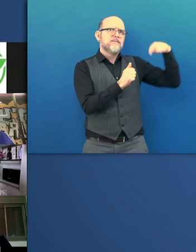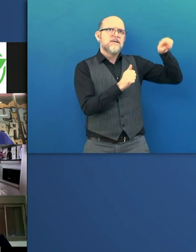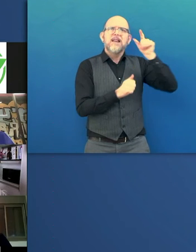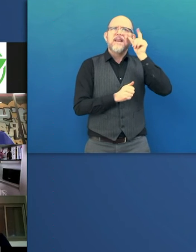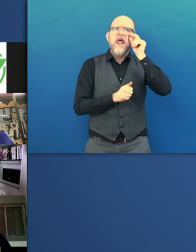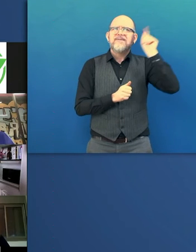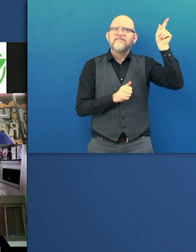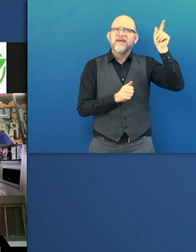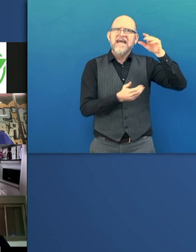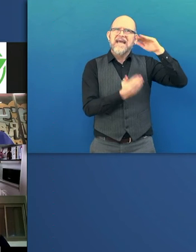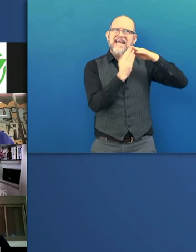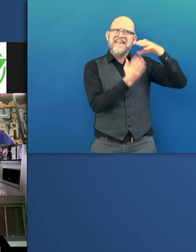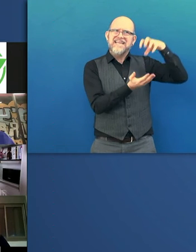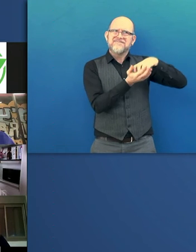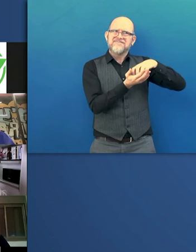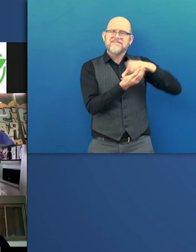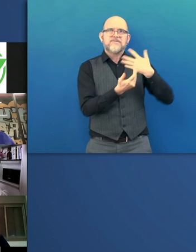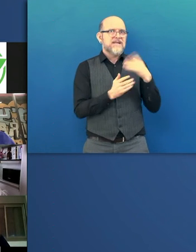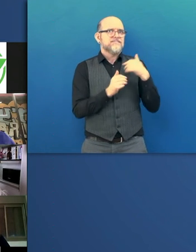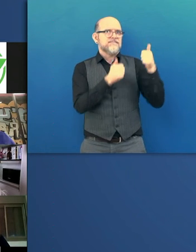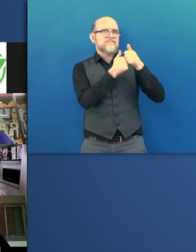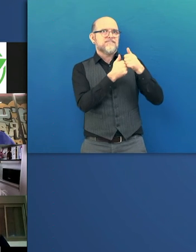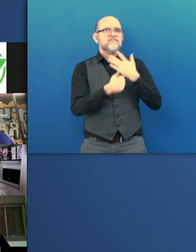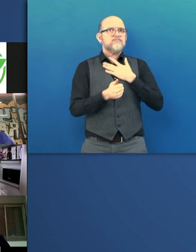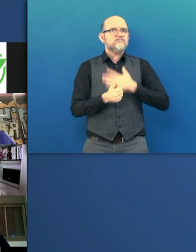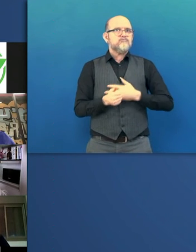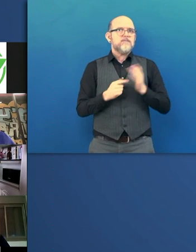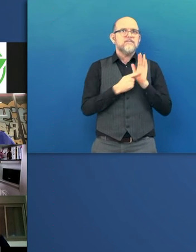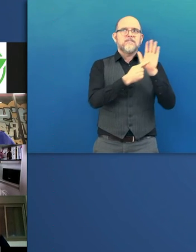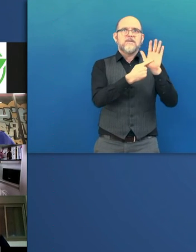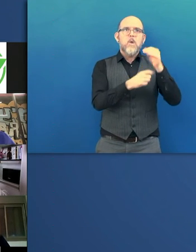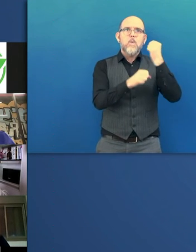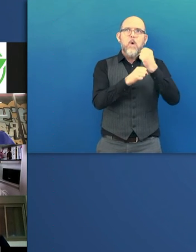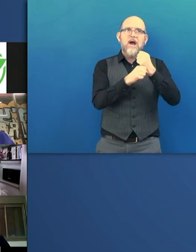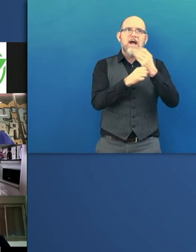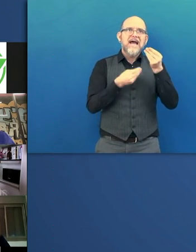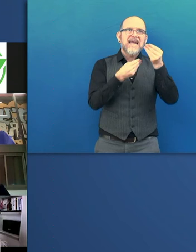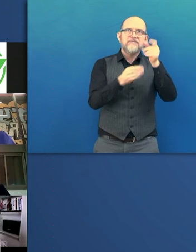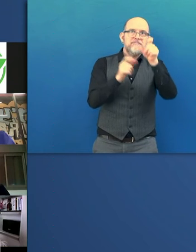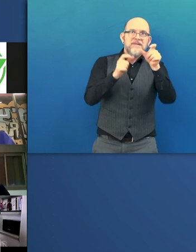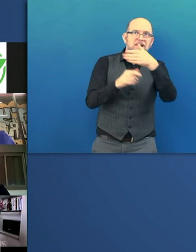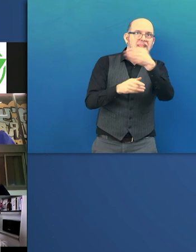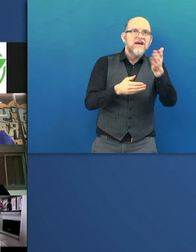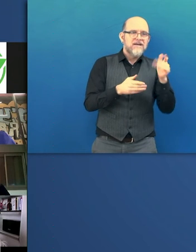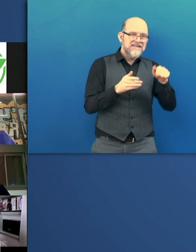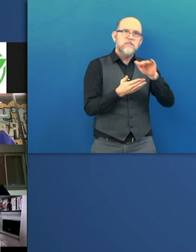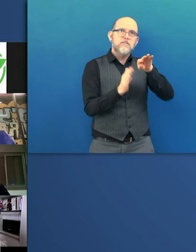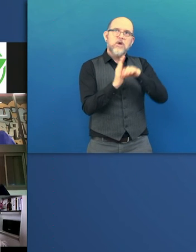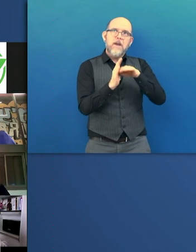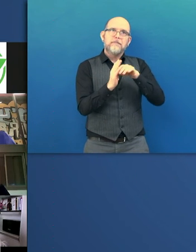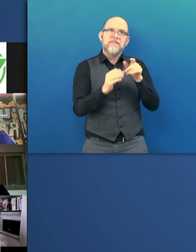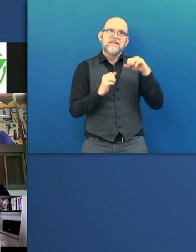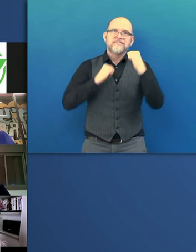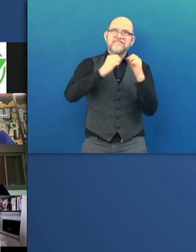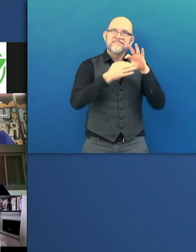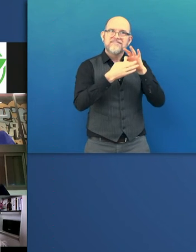to regain employment and Chiba Hospital, one of the 10 leading rehabilitation hospitals in the world, to see the application of gaming as a